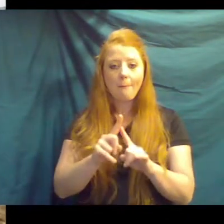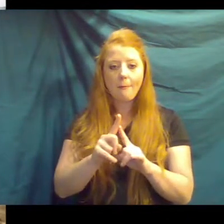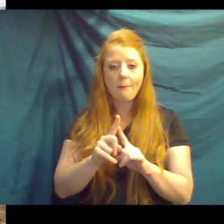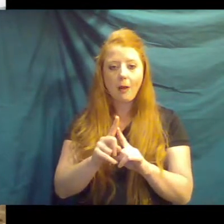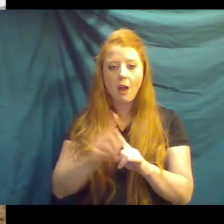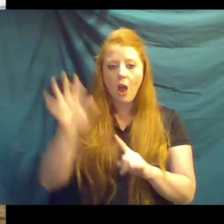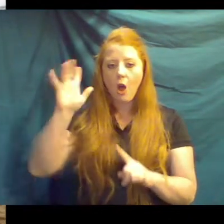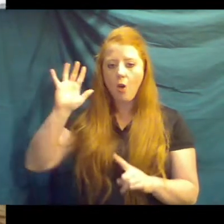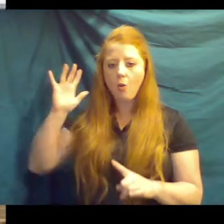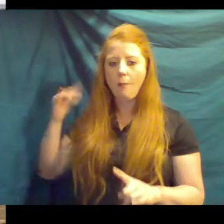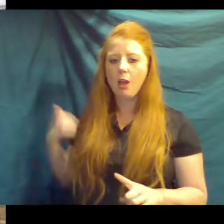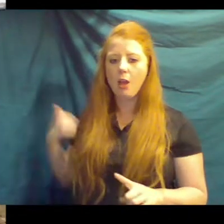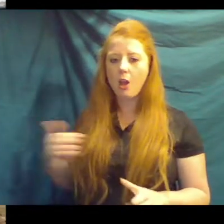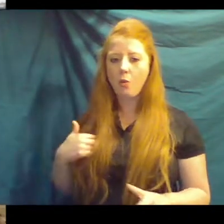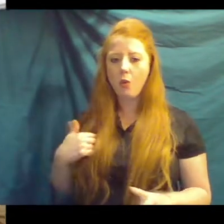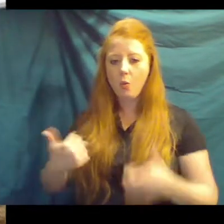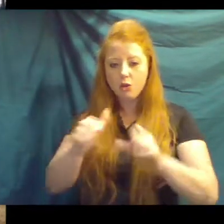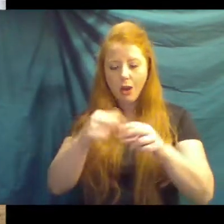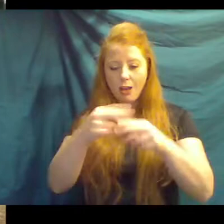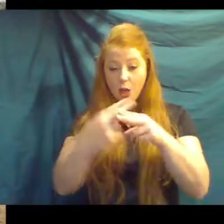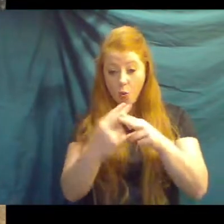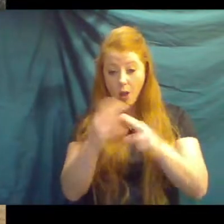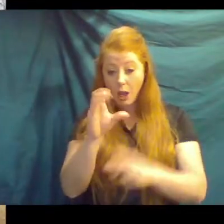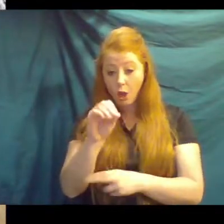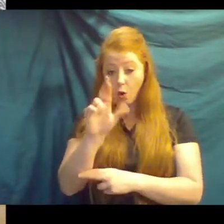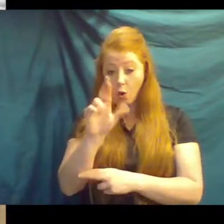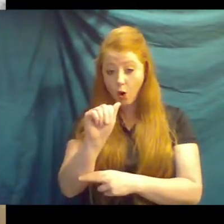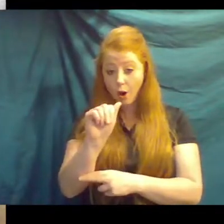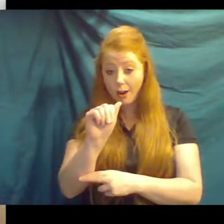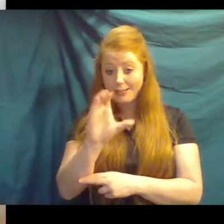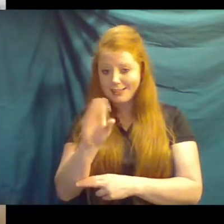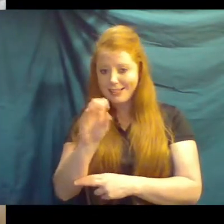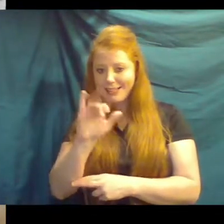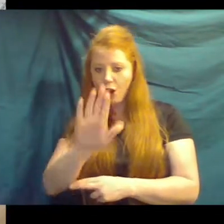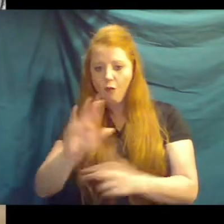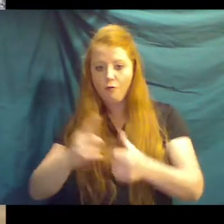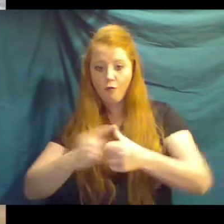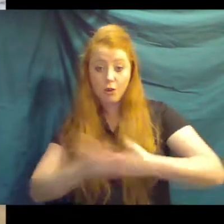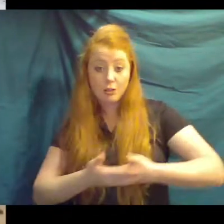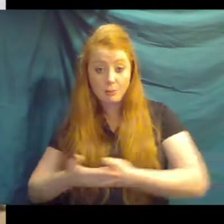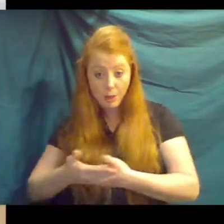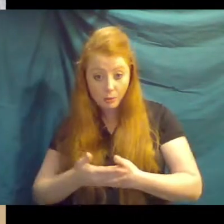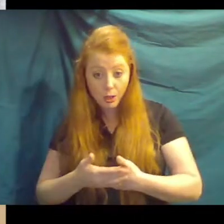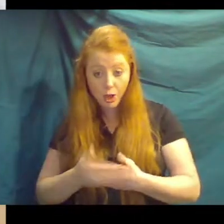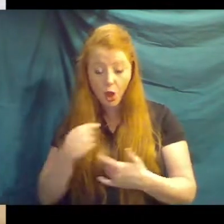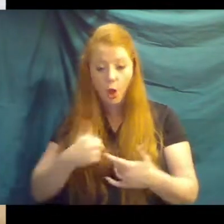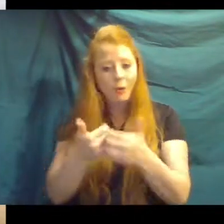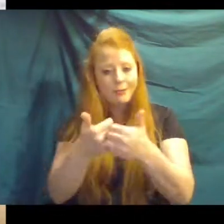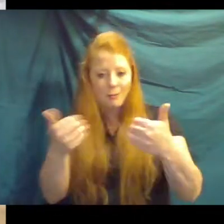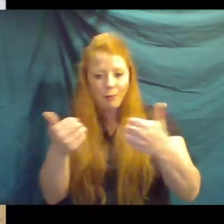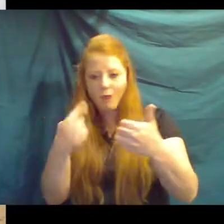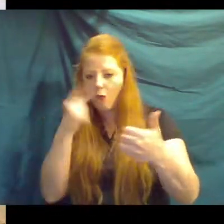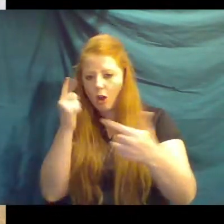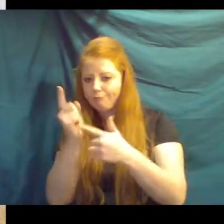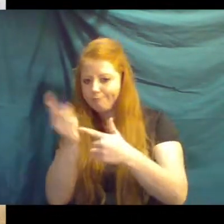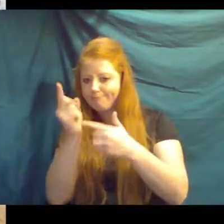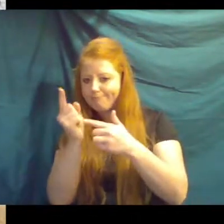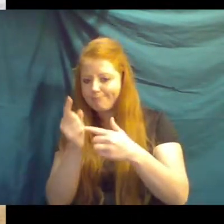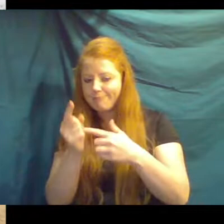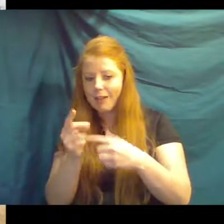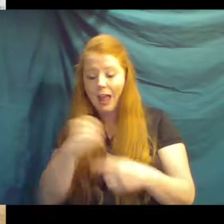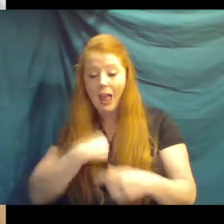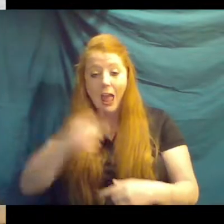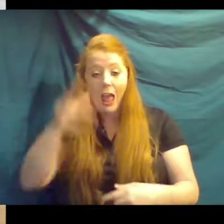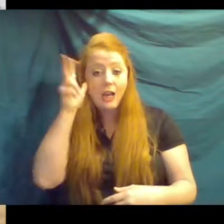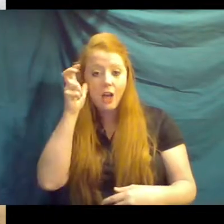getting a weight on Cora, Cece's first calf, and we separated them for just like less than a minute and I heard